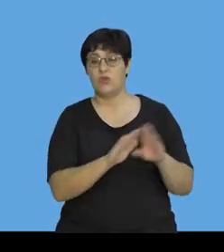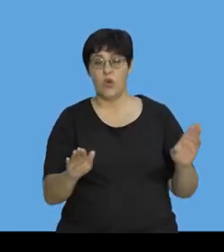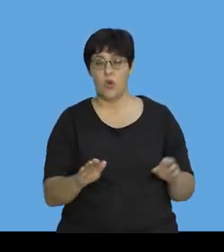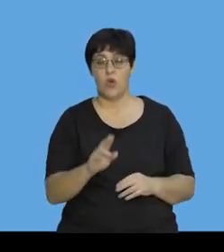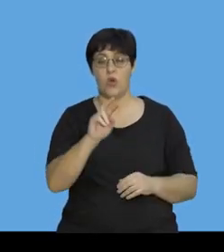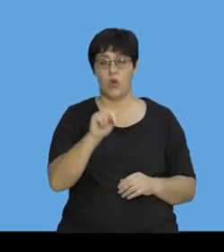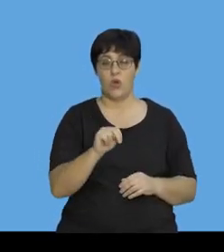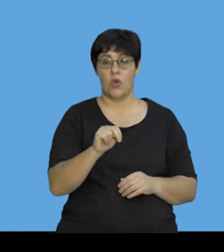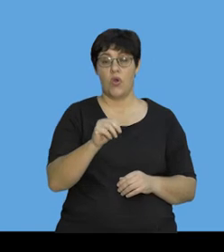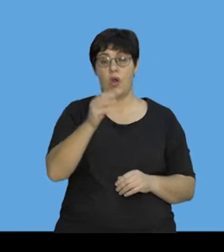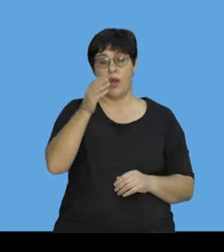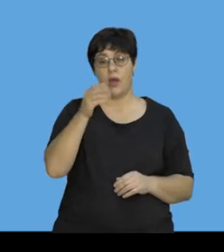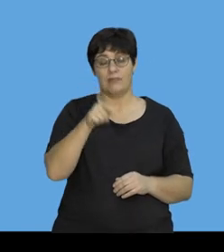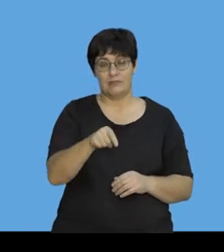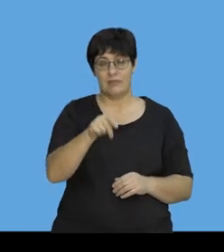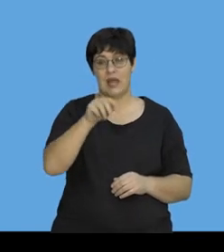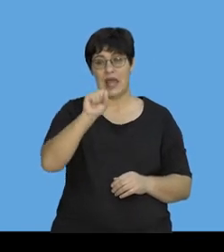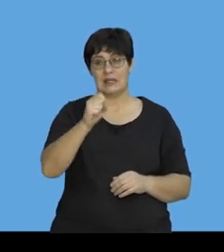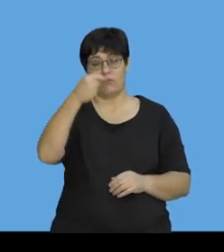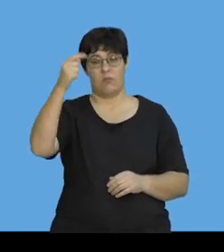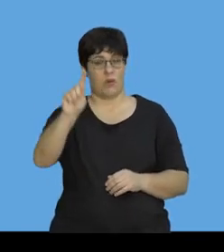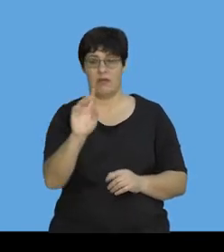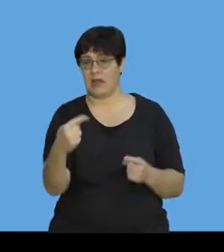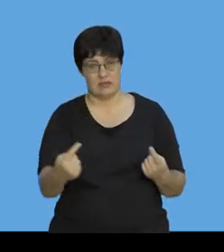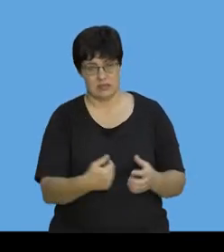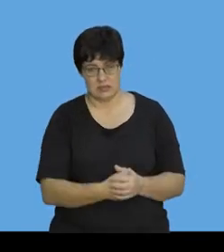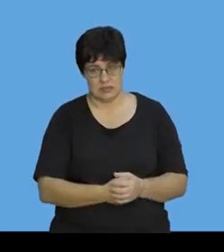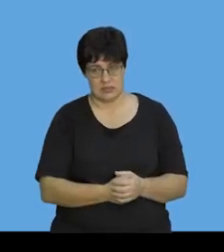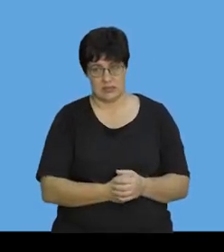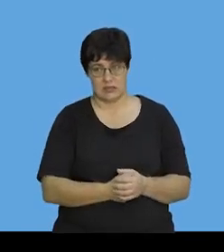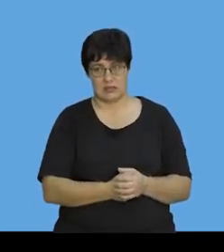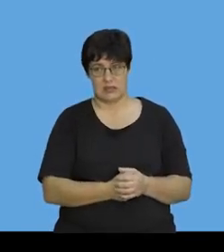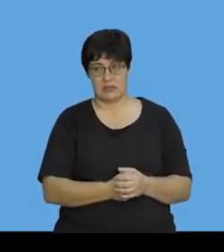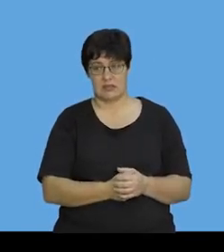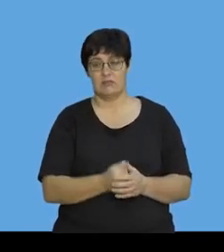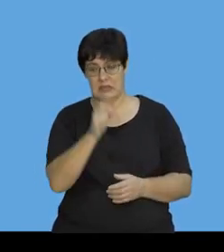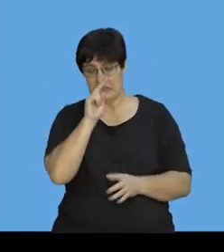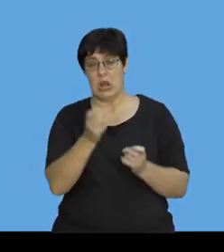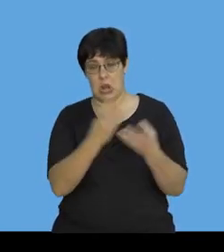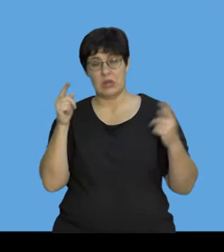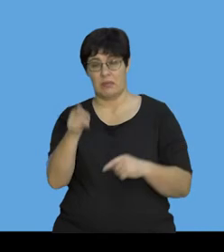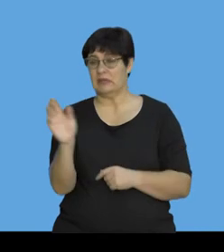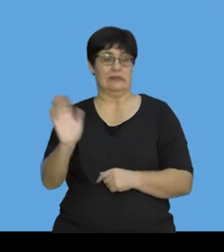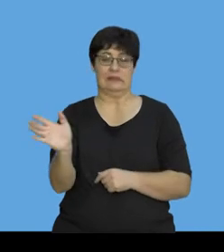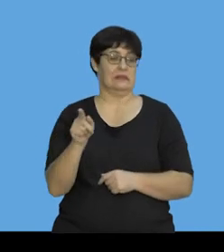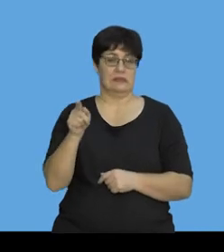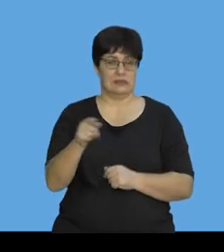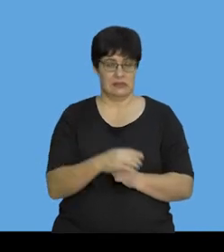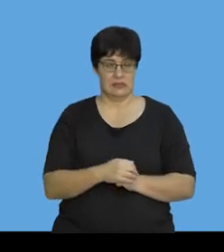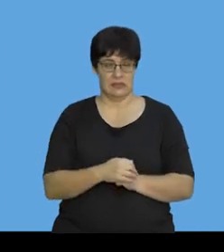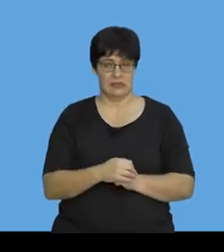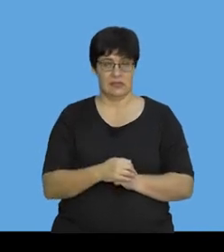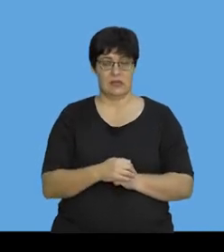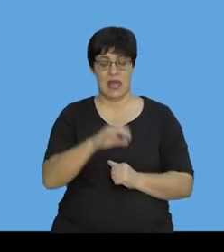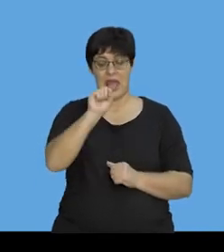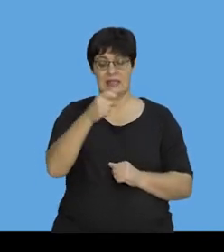Newton per second. So, you can't do this. And I see it a lot. When